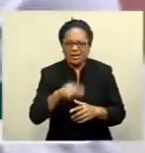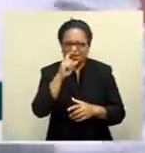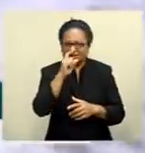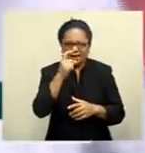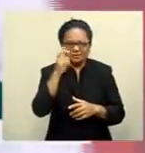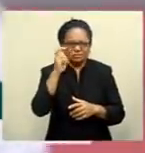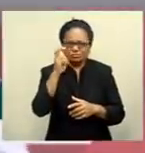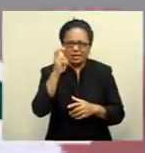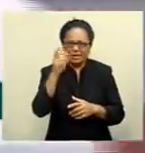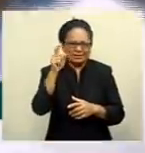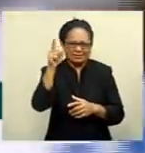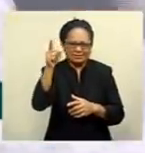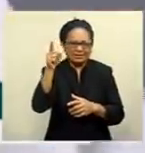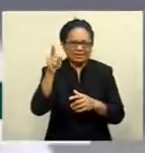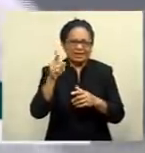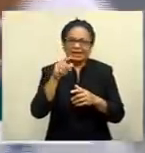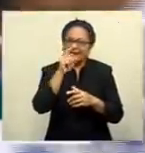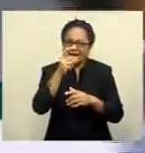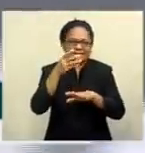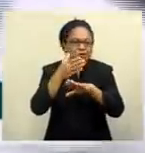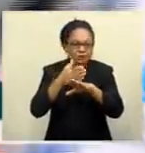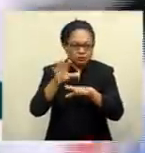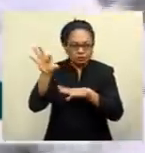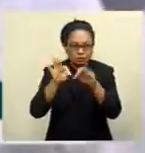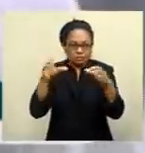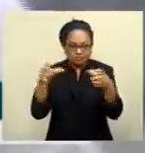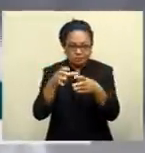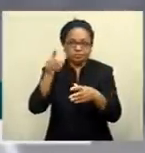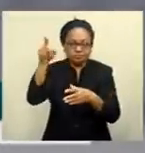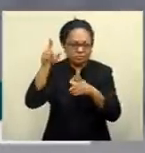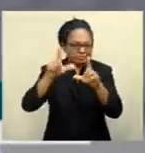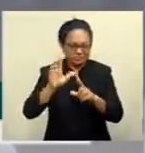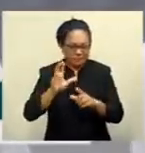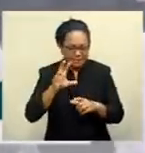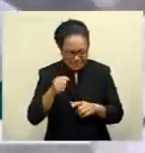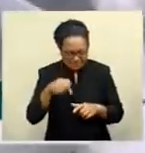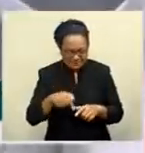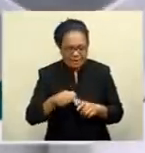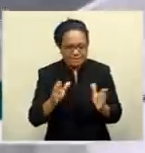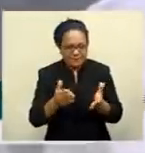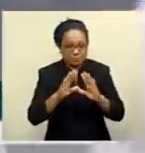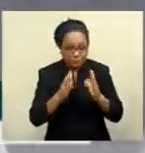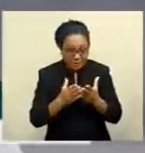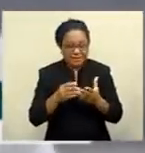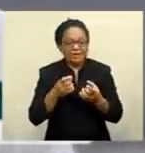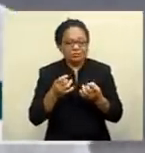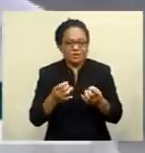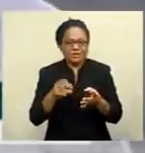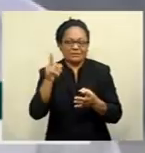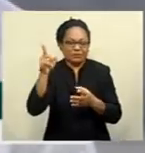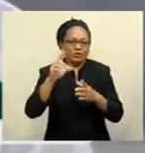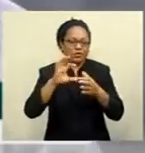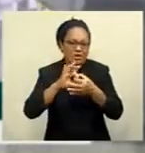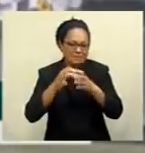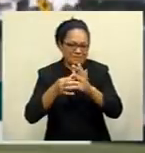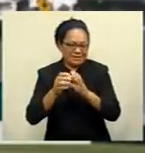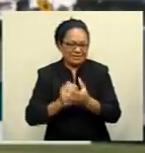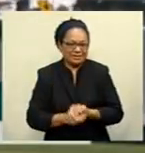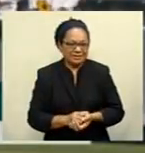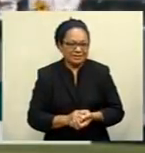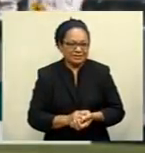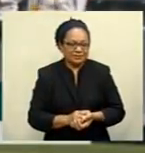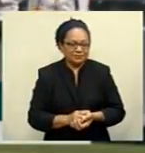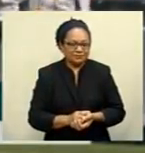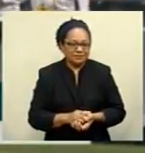Now, the focus shifts to the Commonwealth Games and the HSBC 7 Series and putting together a new team to take